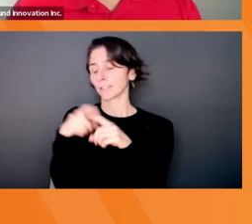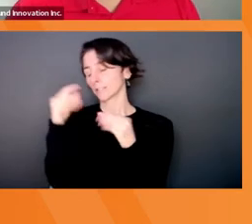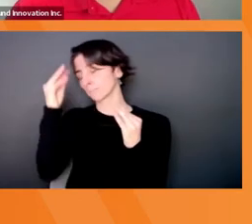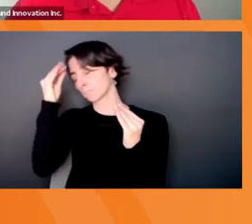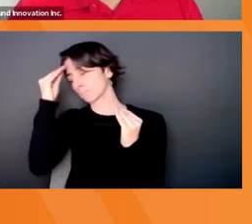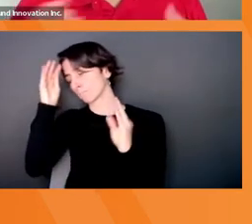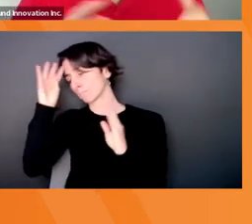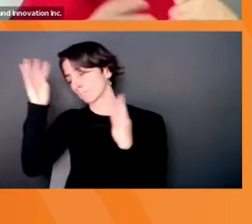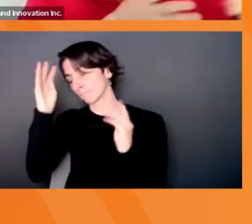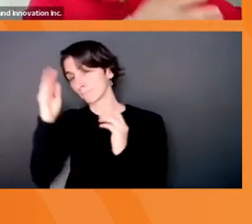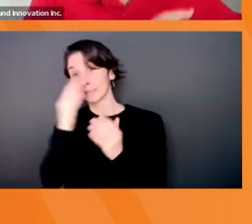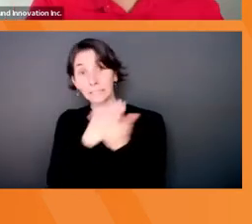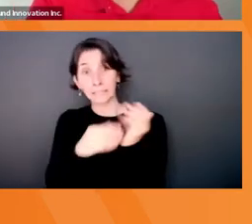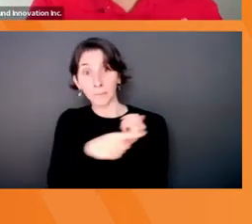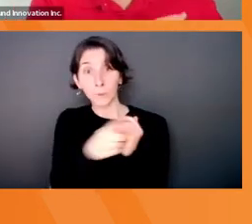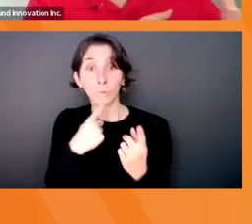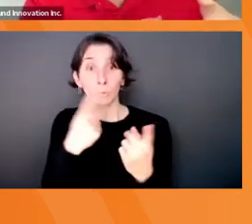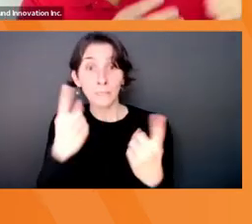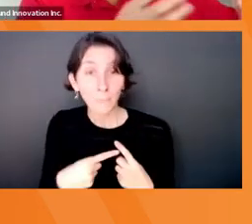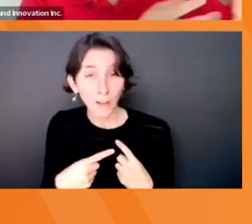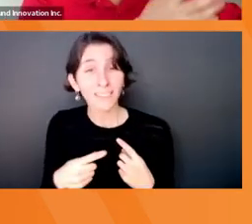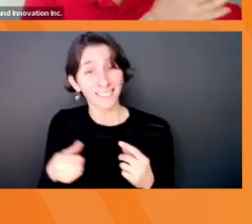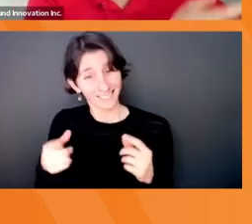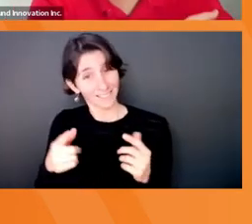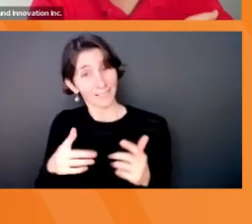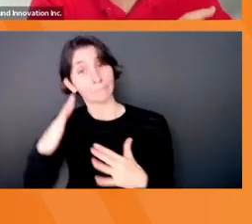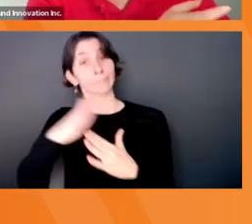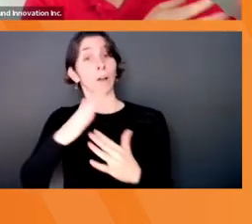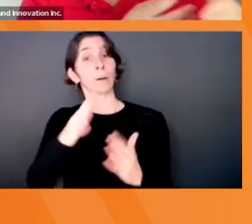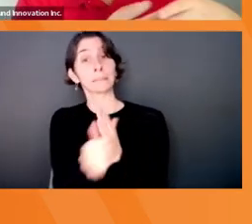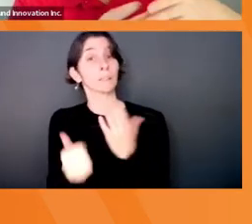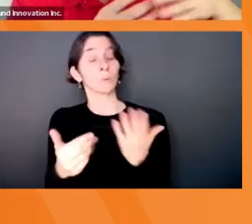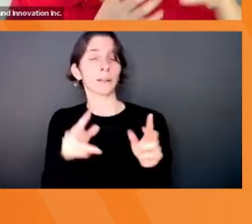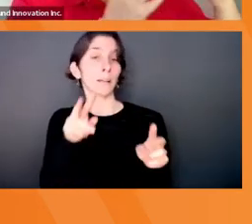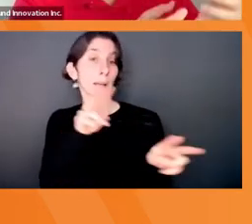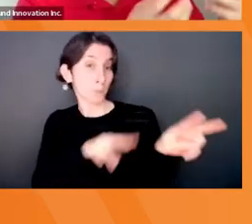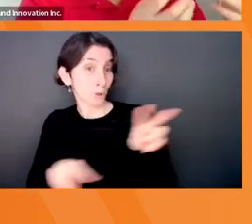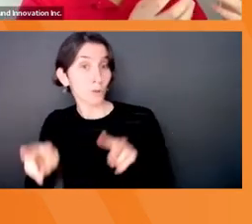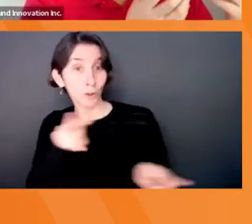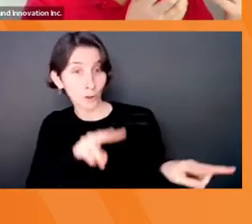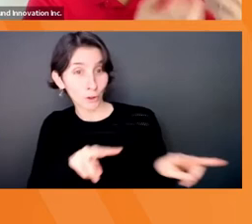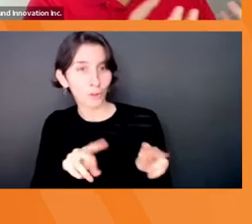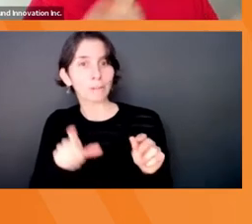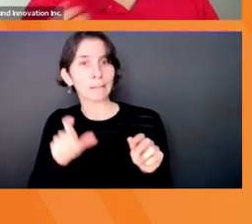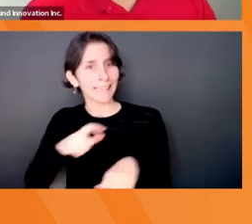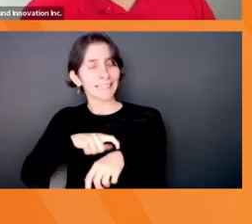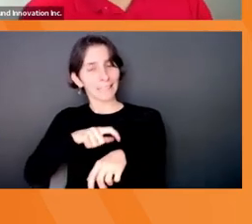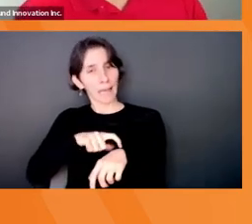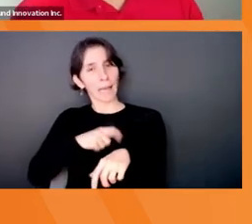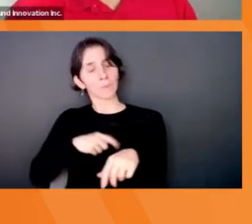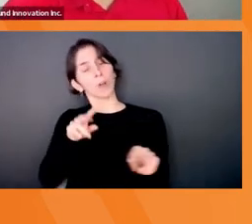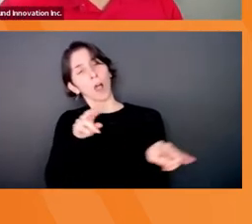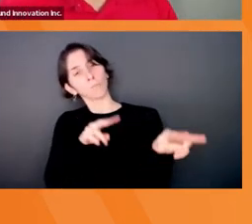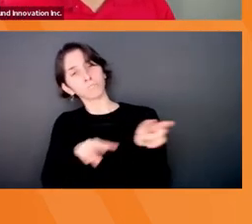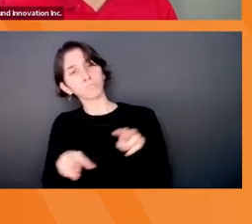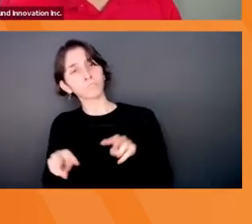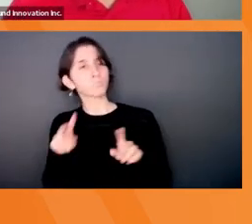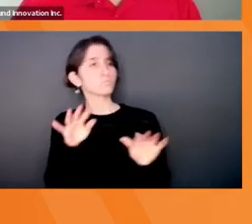that you're an observer, we need time to observe, we need time to be curious, right? And so we really need time to innovate.